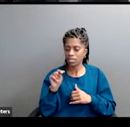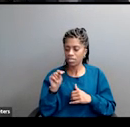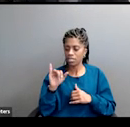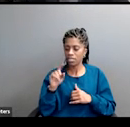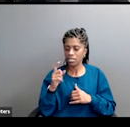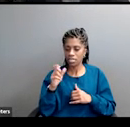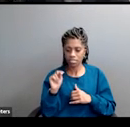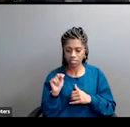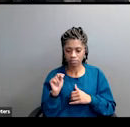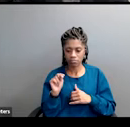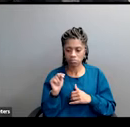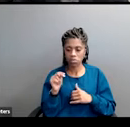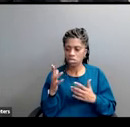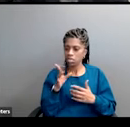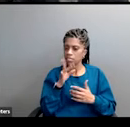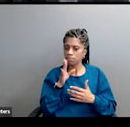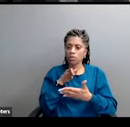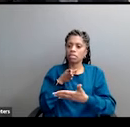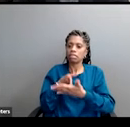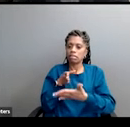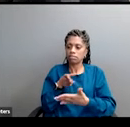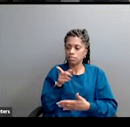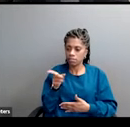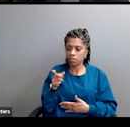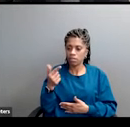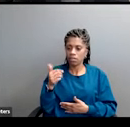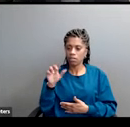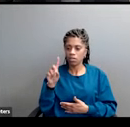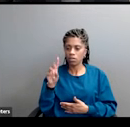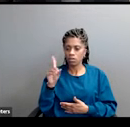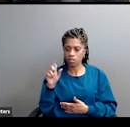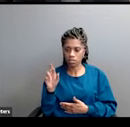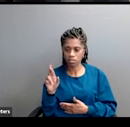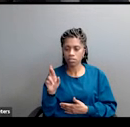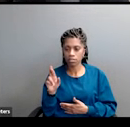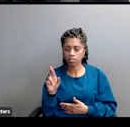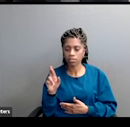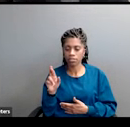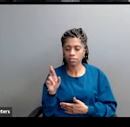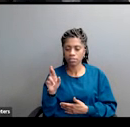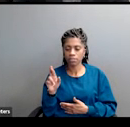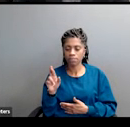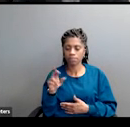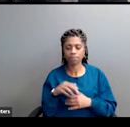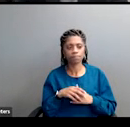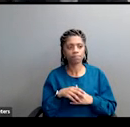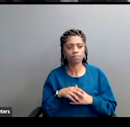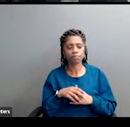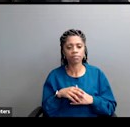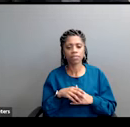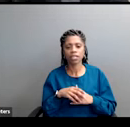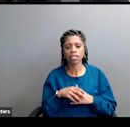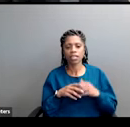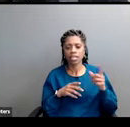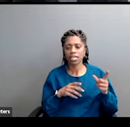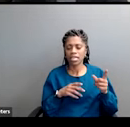a moderate Republican. In 1963, watching Barry Goldwater's politics develop, Nixon had said, this is going to